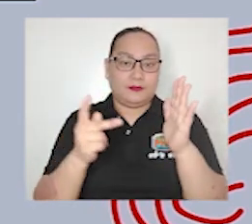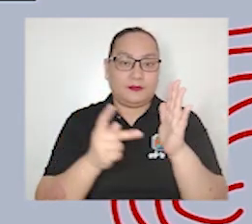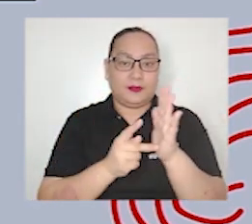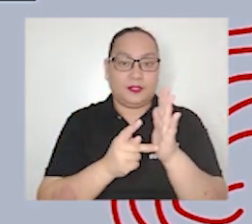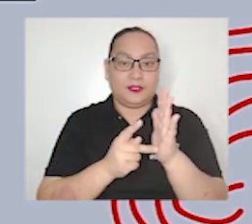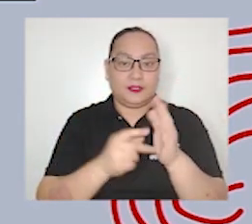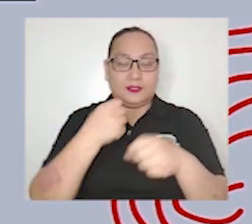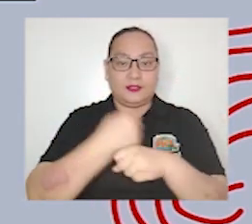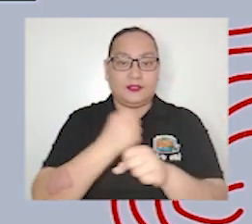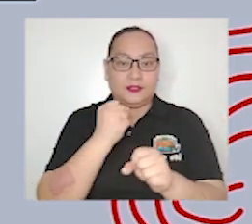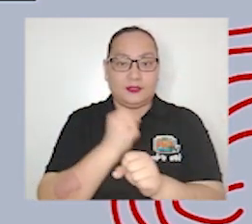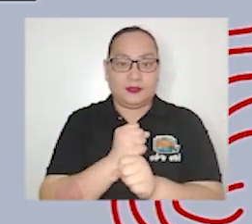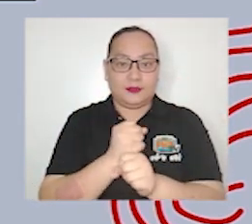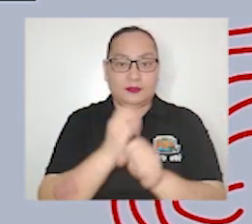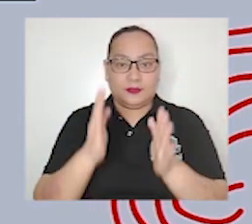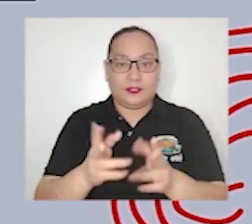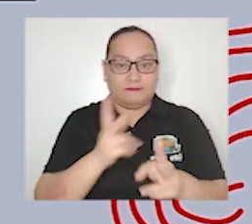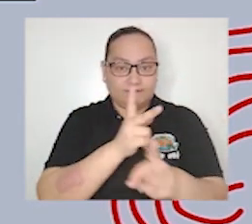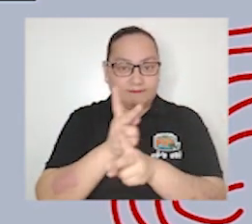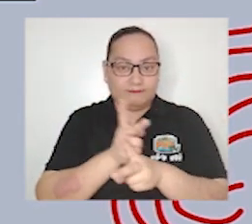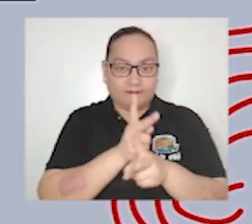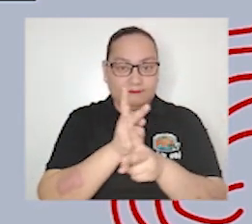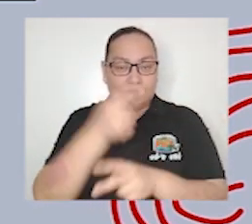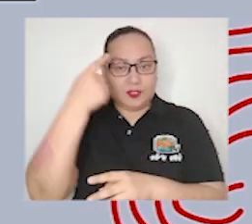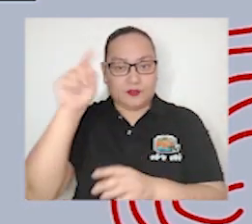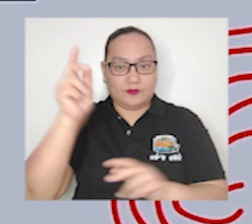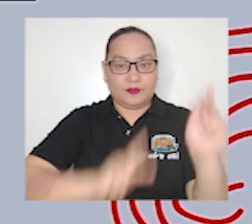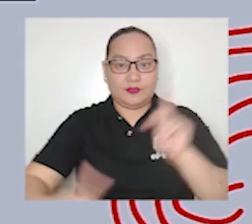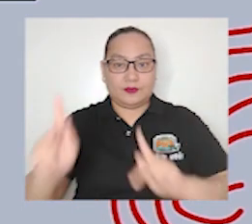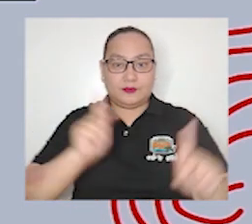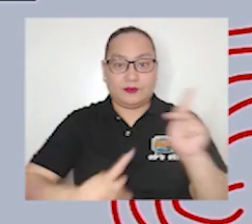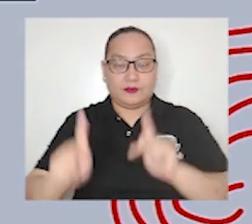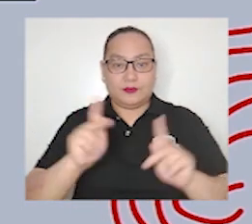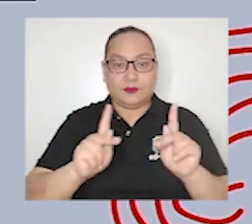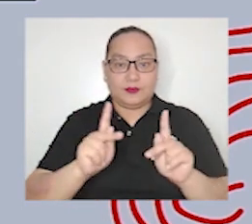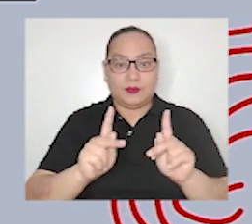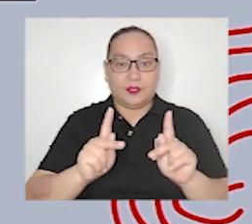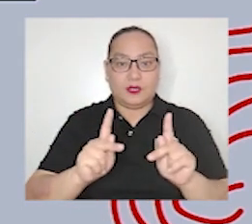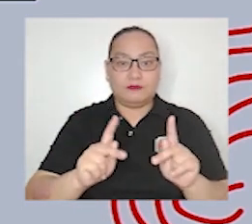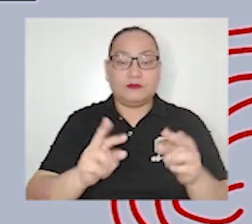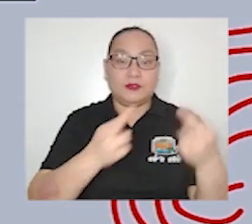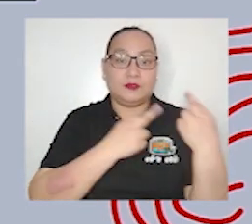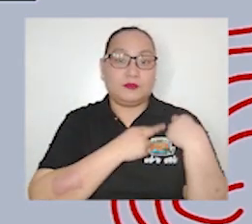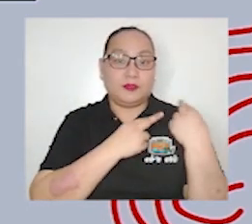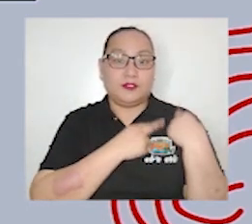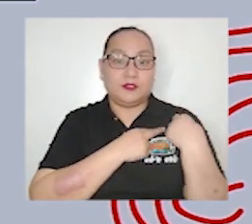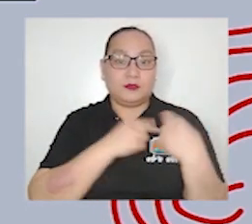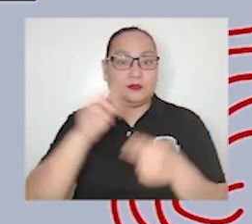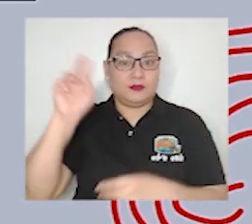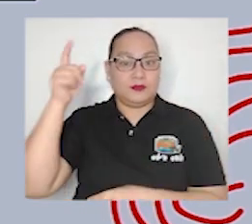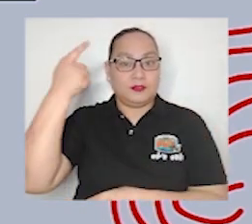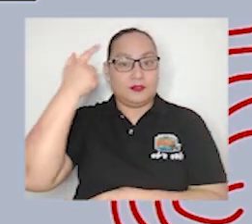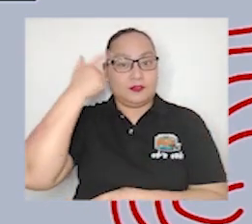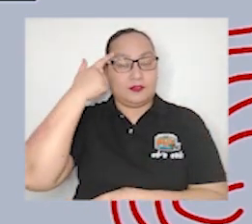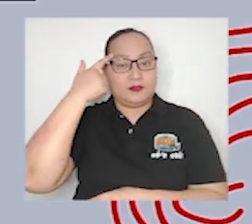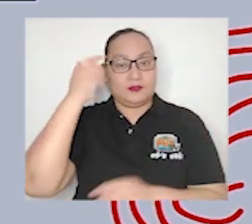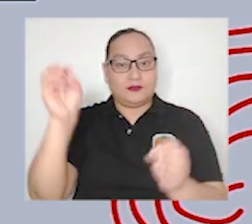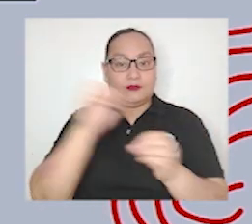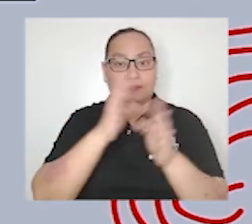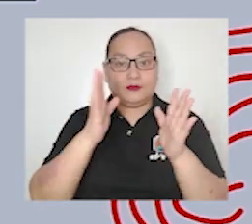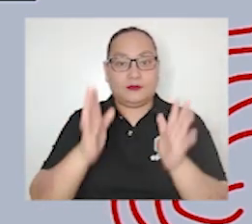as watchdogs for the people holding government officials accountable for the commitment